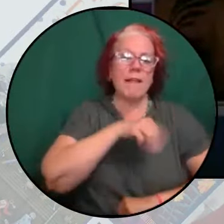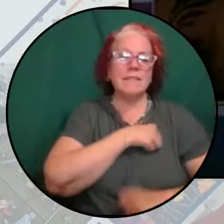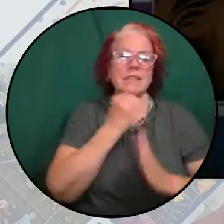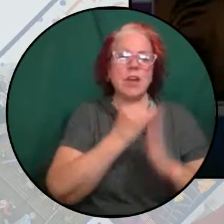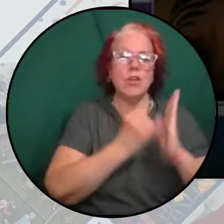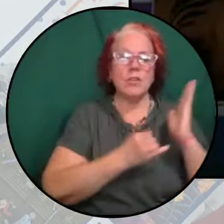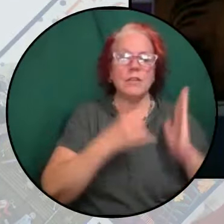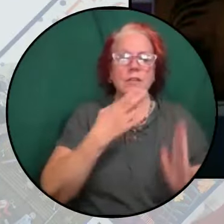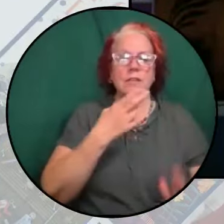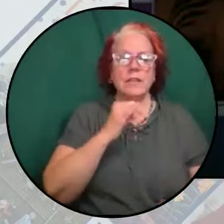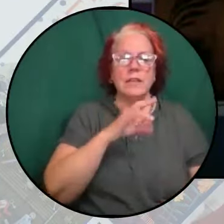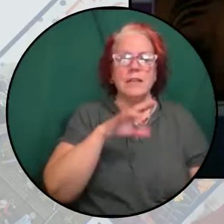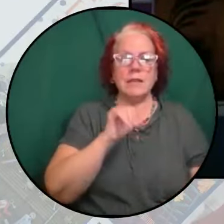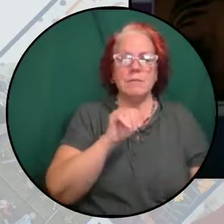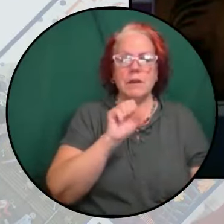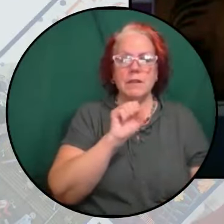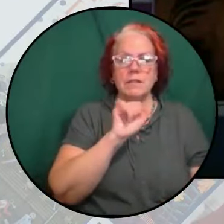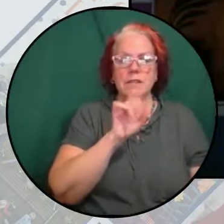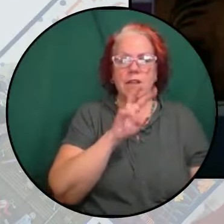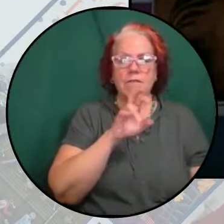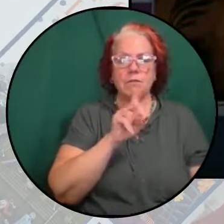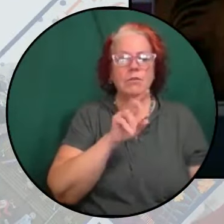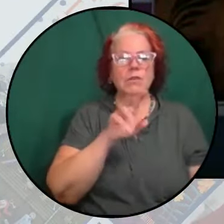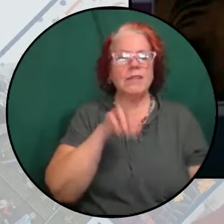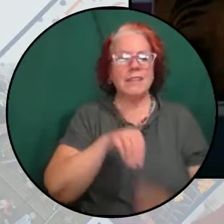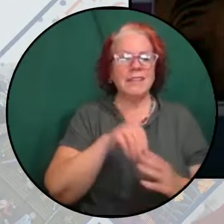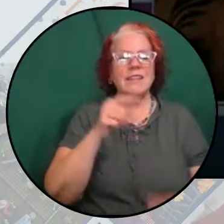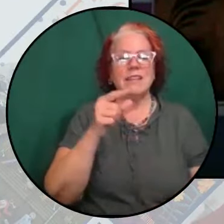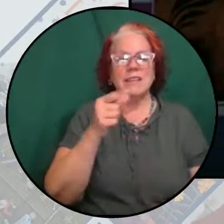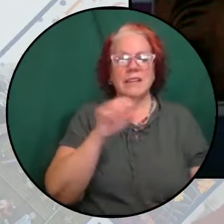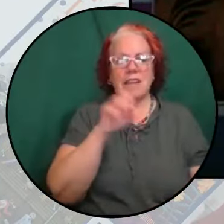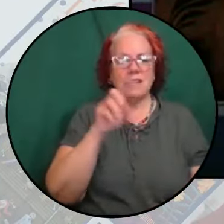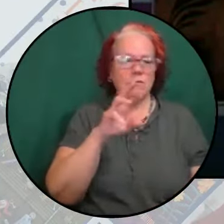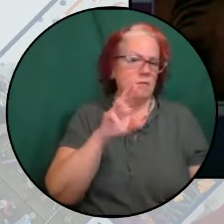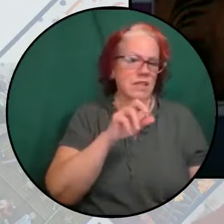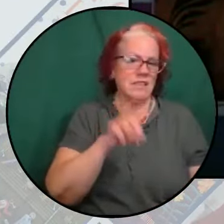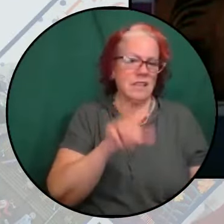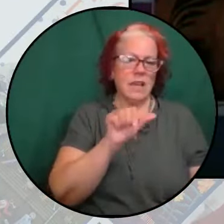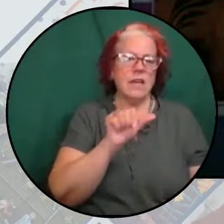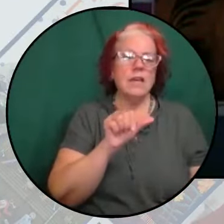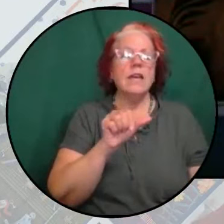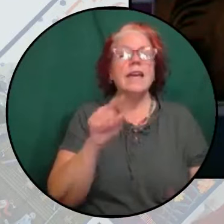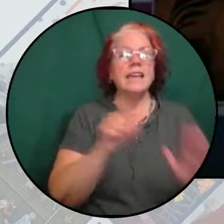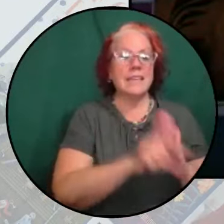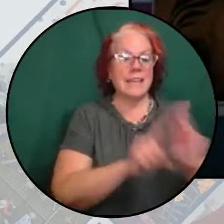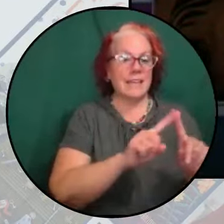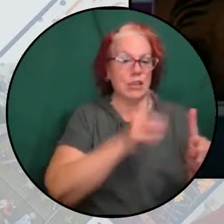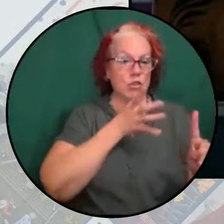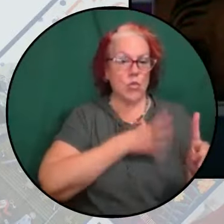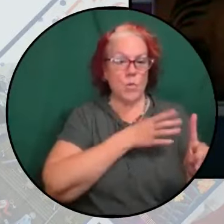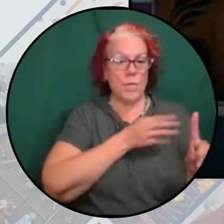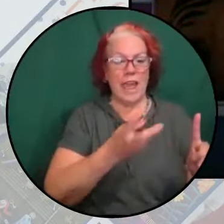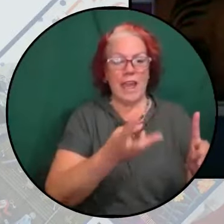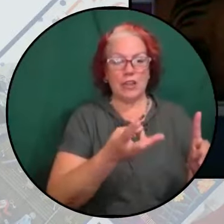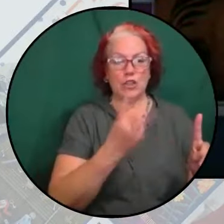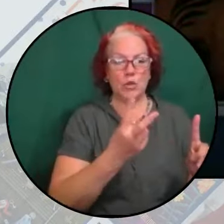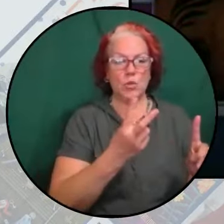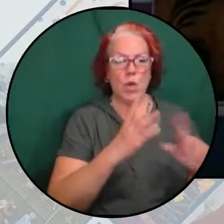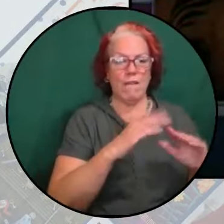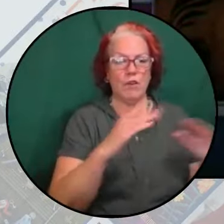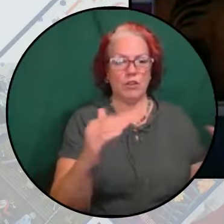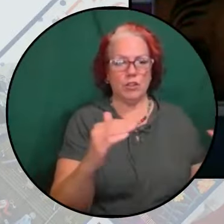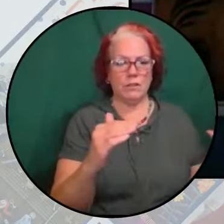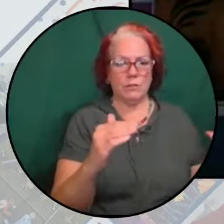Hiba Zagut in Gaza, killing her and two of her four children, Adam and Mahmoud.